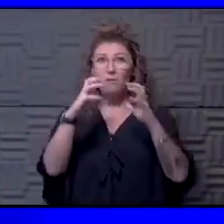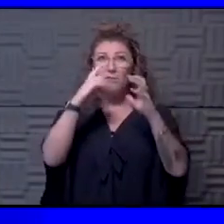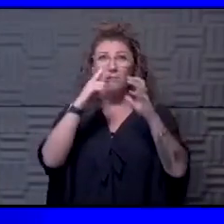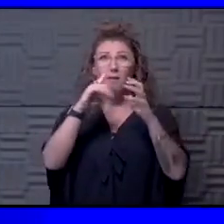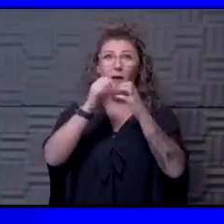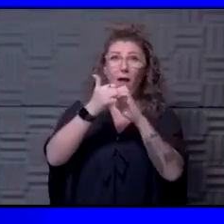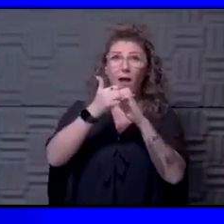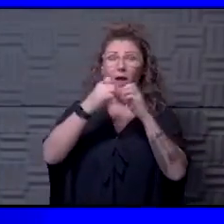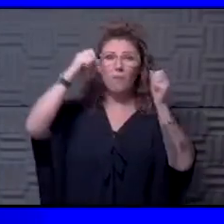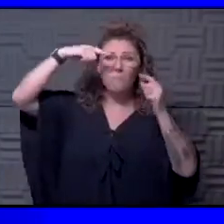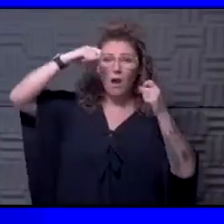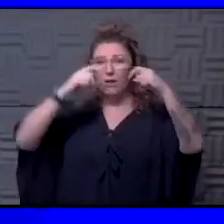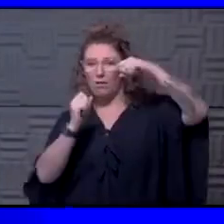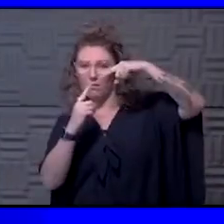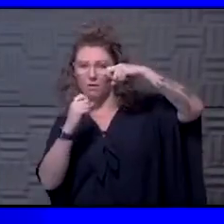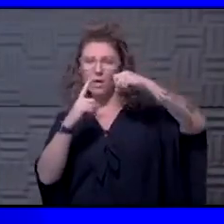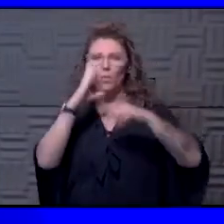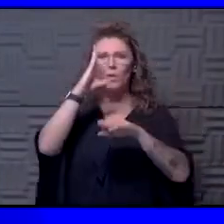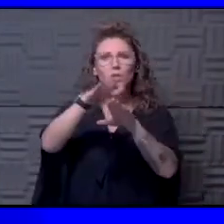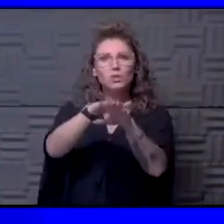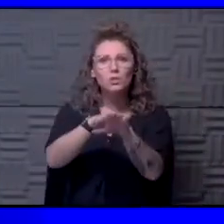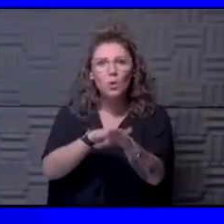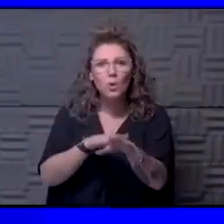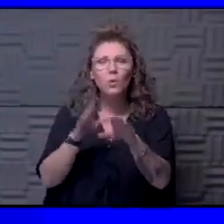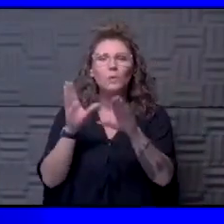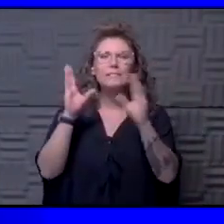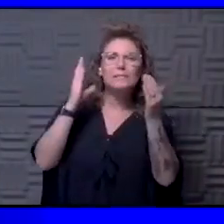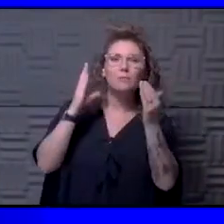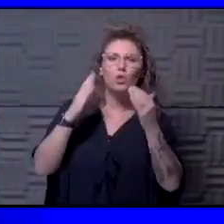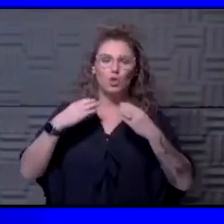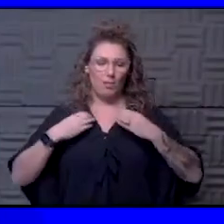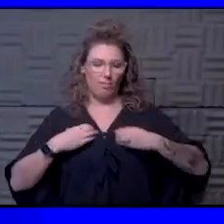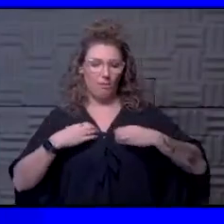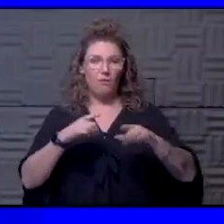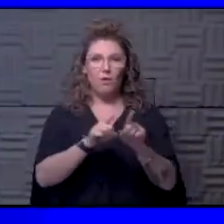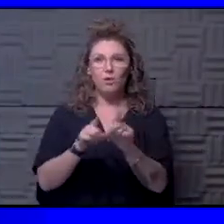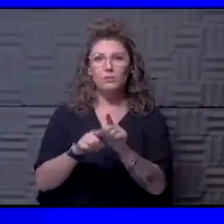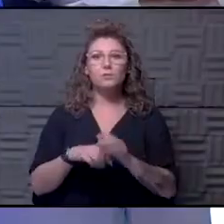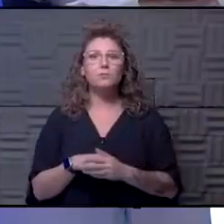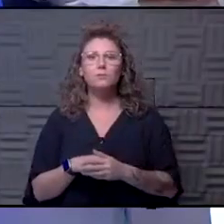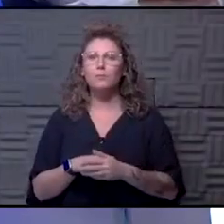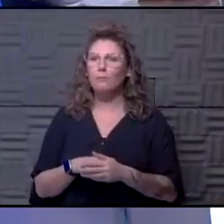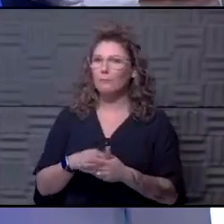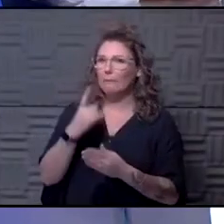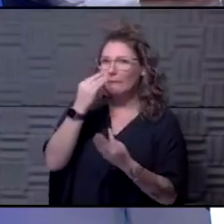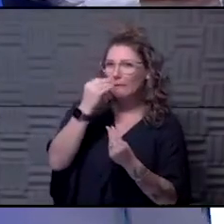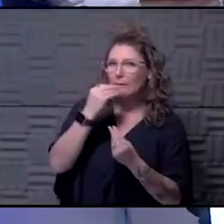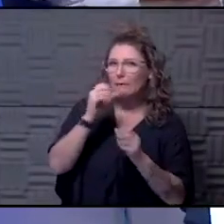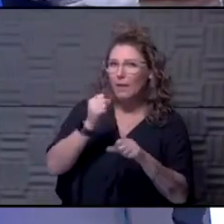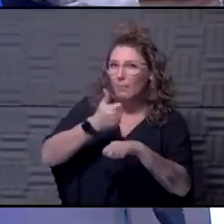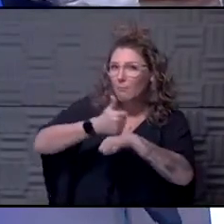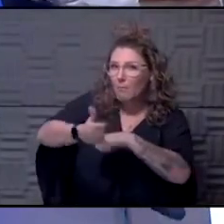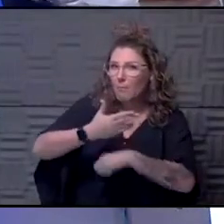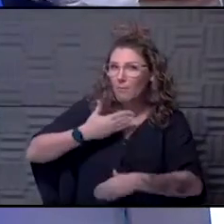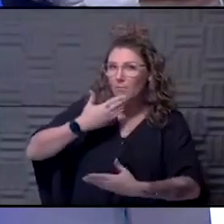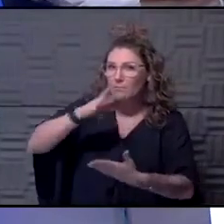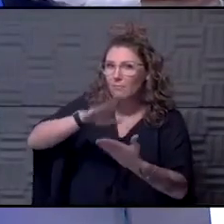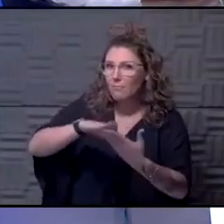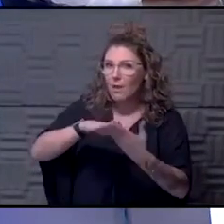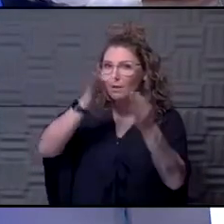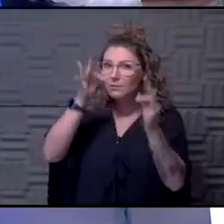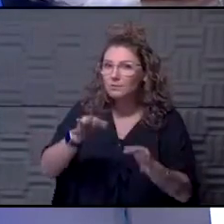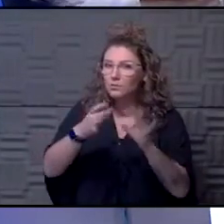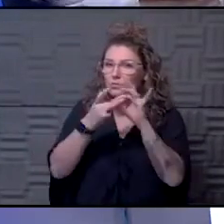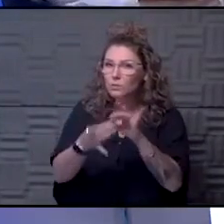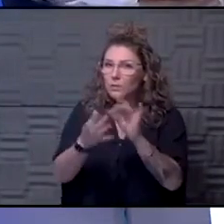made, all that sort of stuff just kind of slows it down, similar to the lung as well. Do you think I can blame some of my bad decisions on COVID